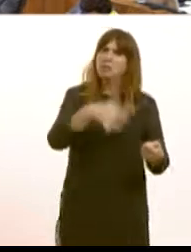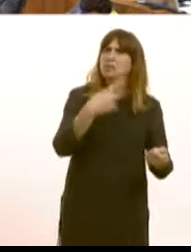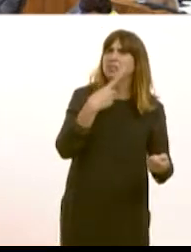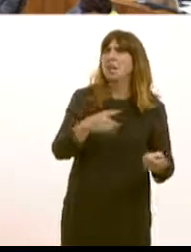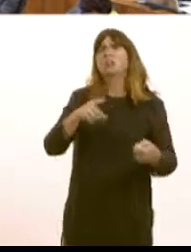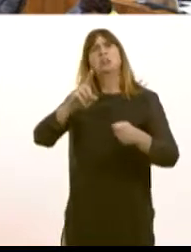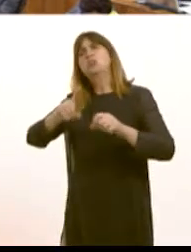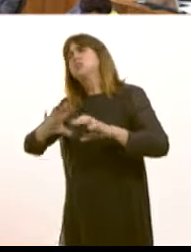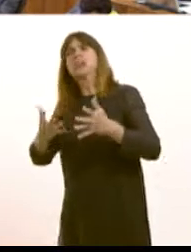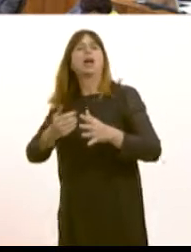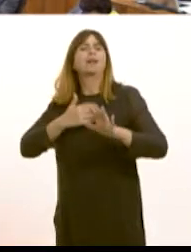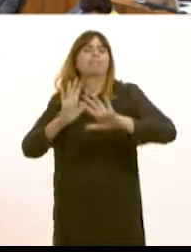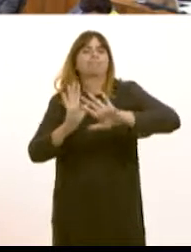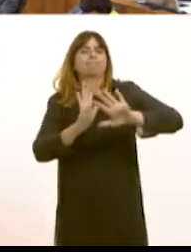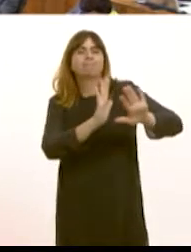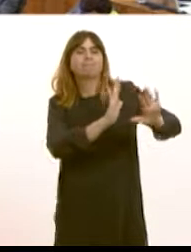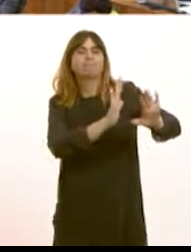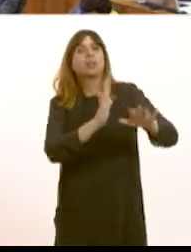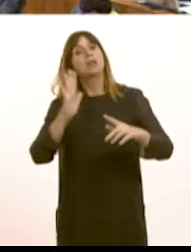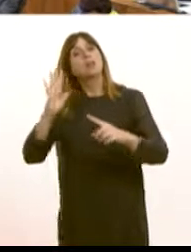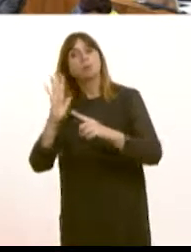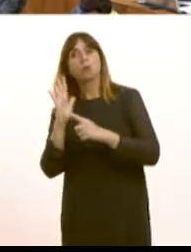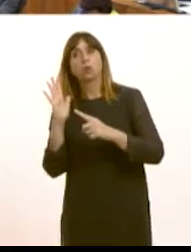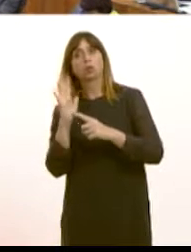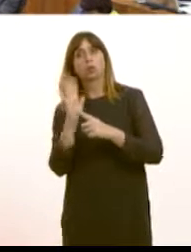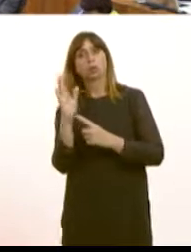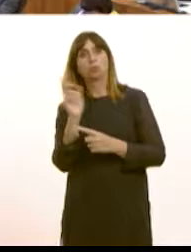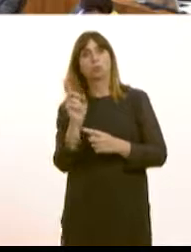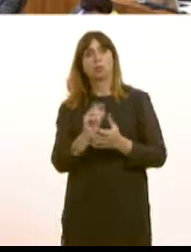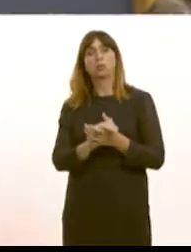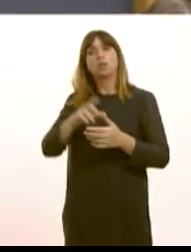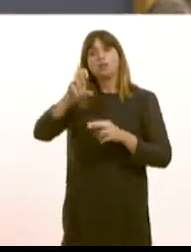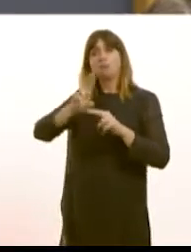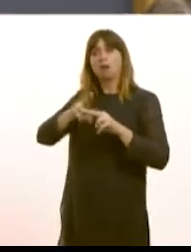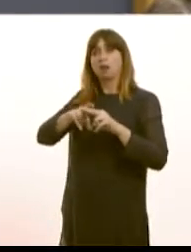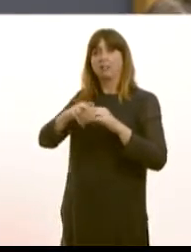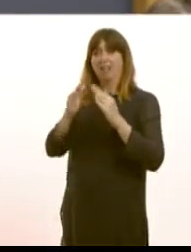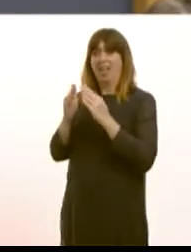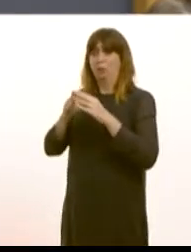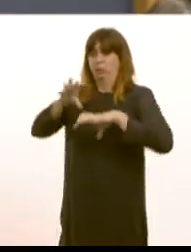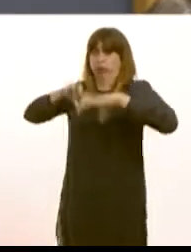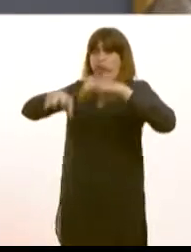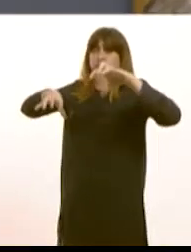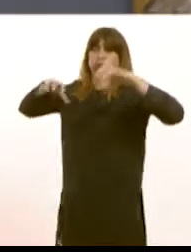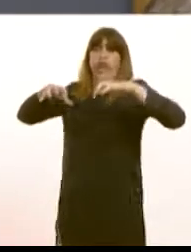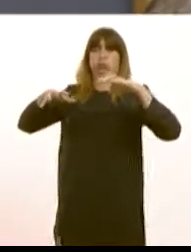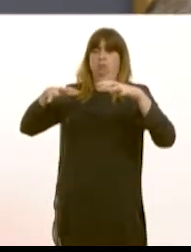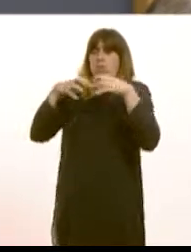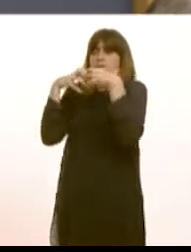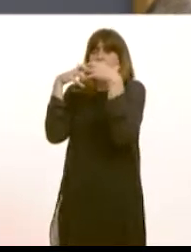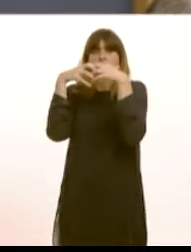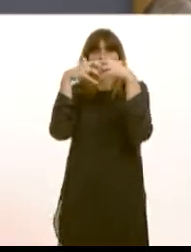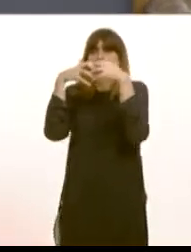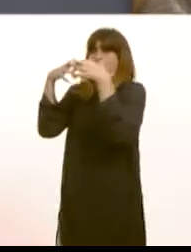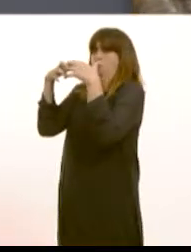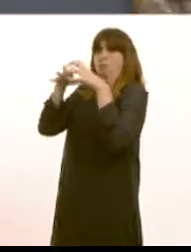there is an important issue here regarding over development of Cardiff and major housing developments which have been